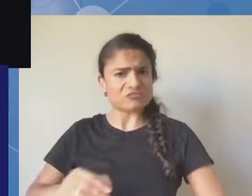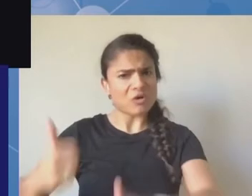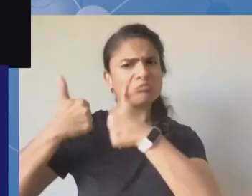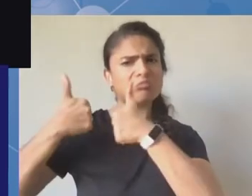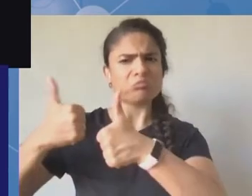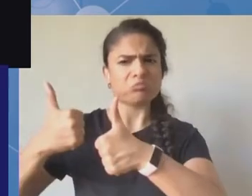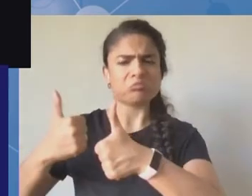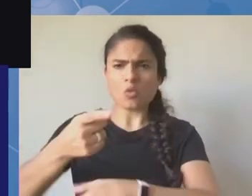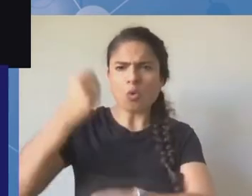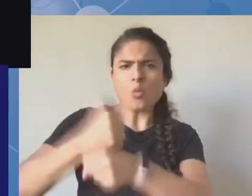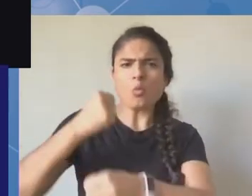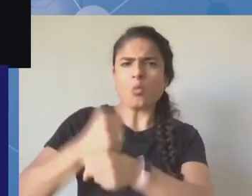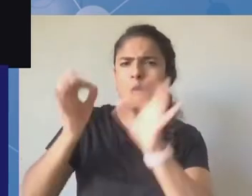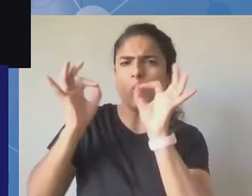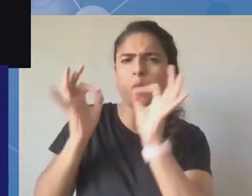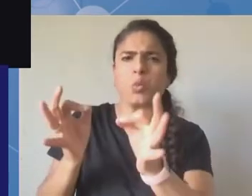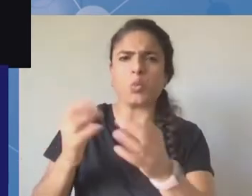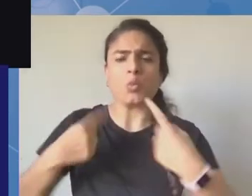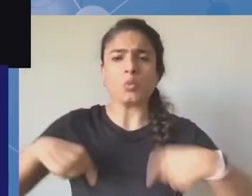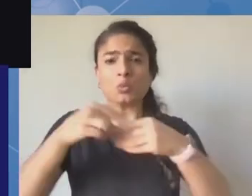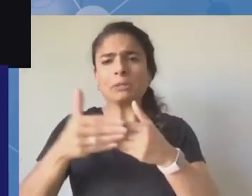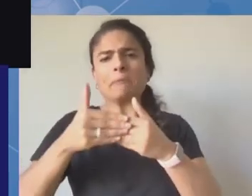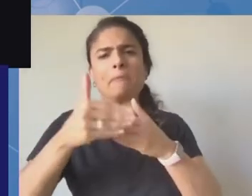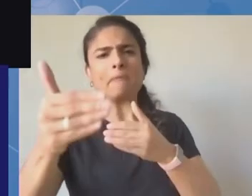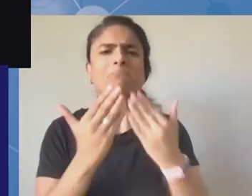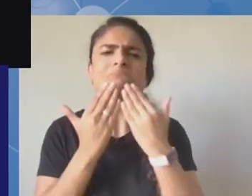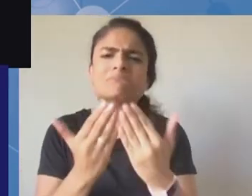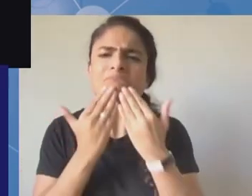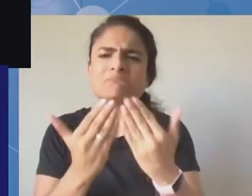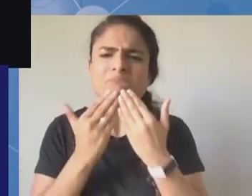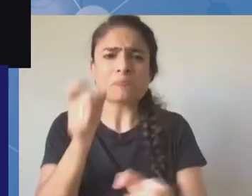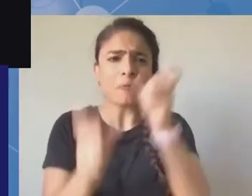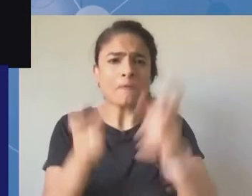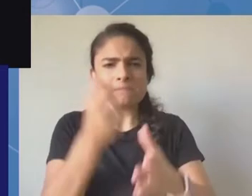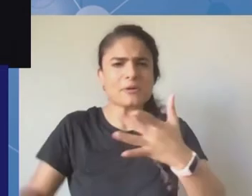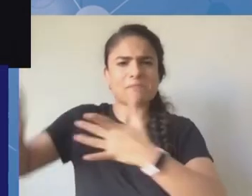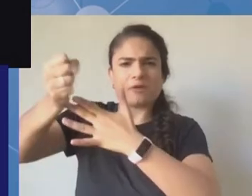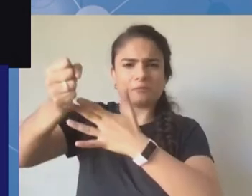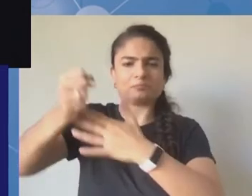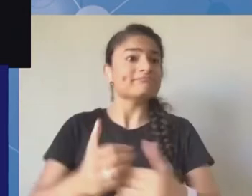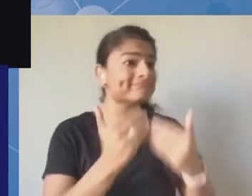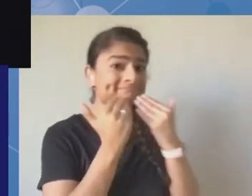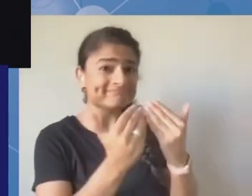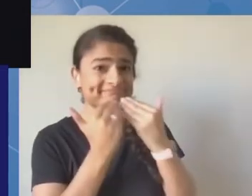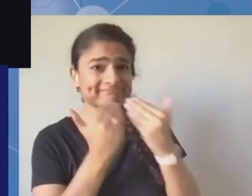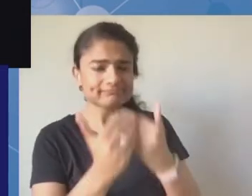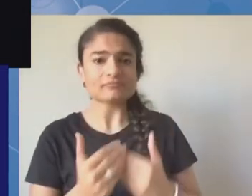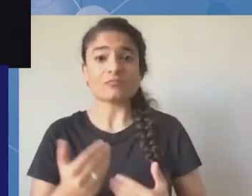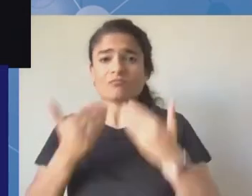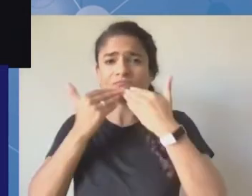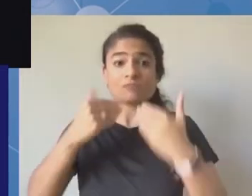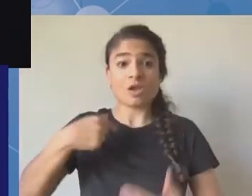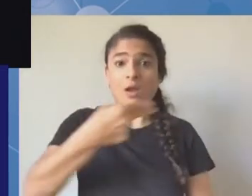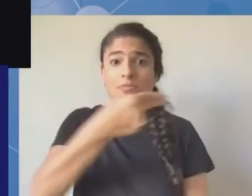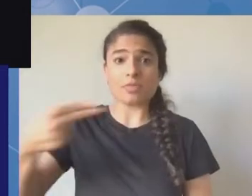Carson Gabriel from Tanzania, and I am also from the internet. No more silences. Digital rights are human rights too.